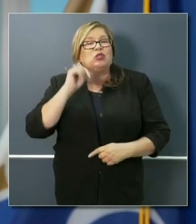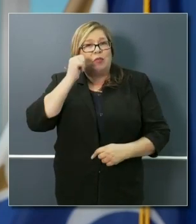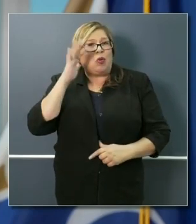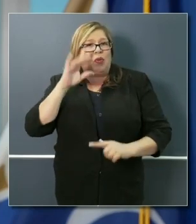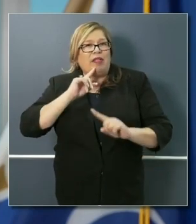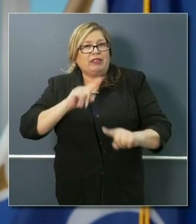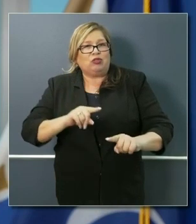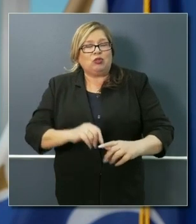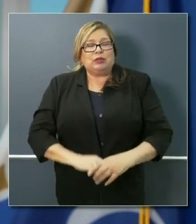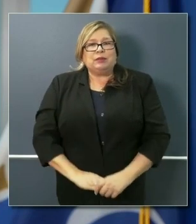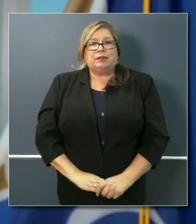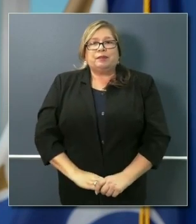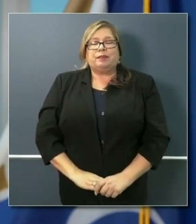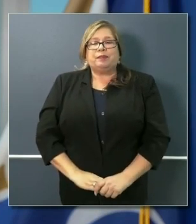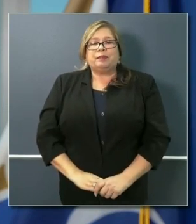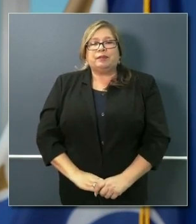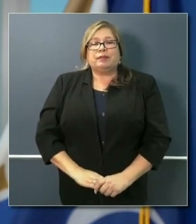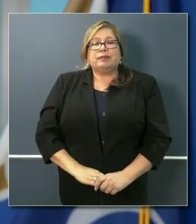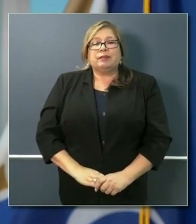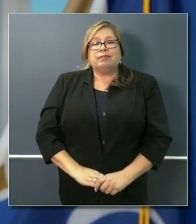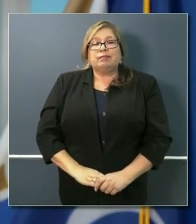Laurel Rosenhall, CalMatters.